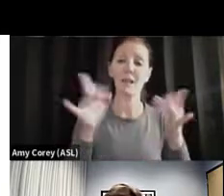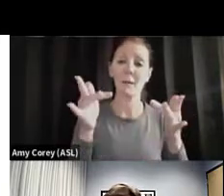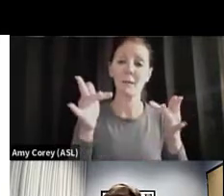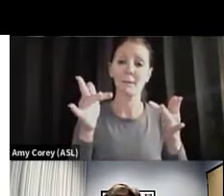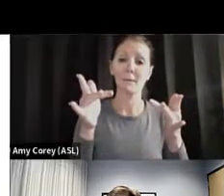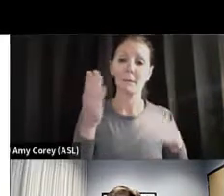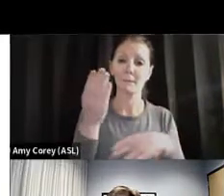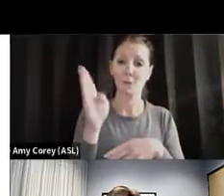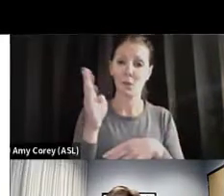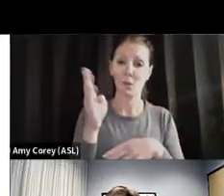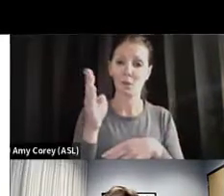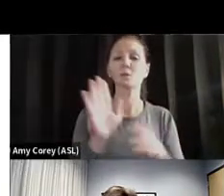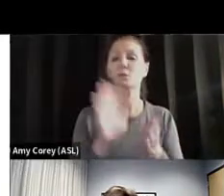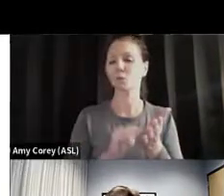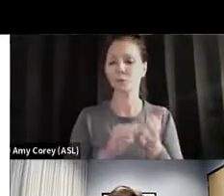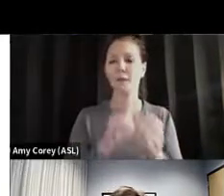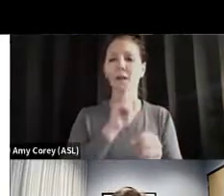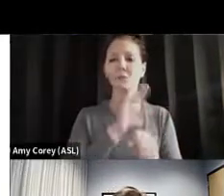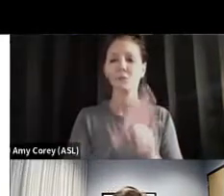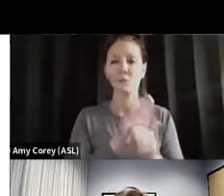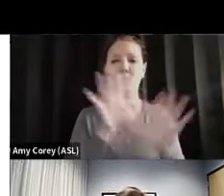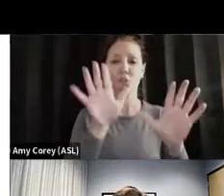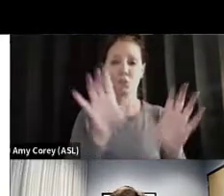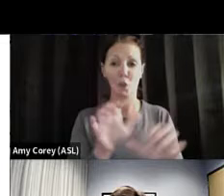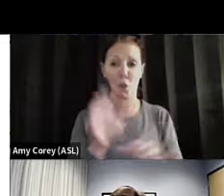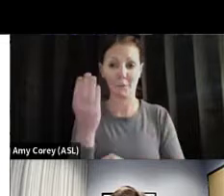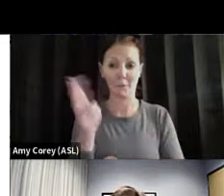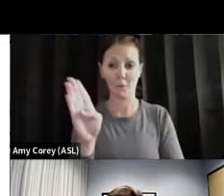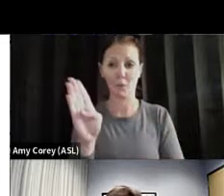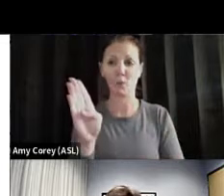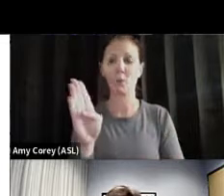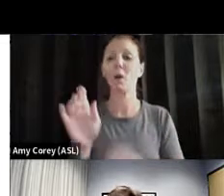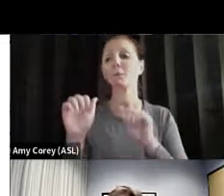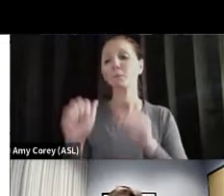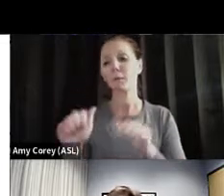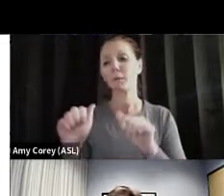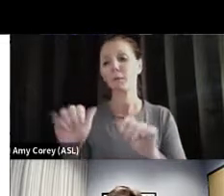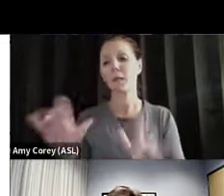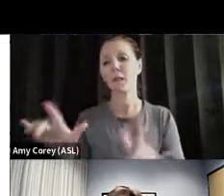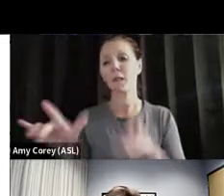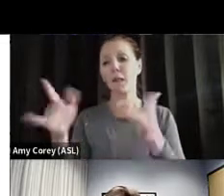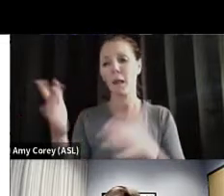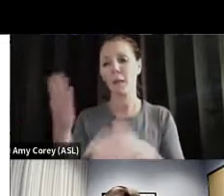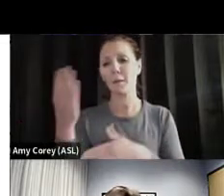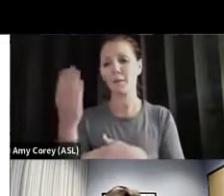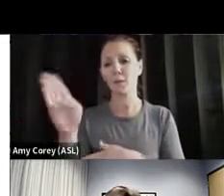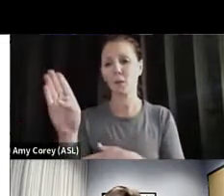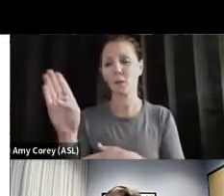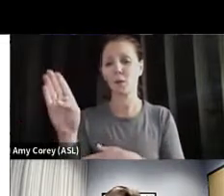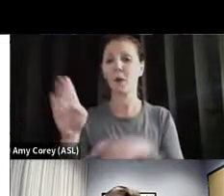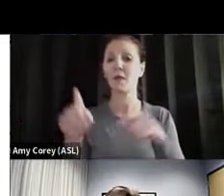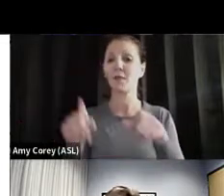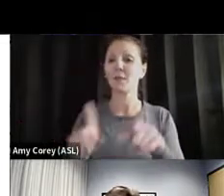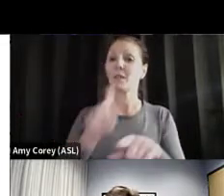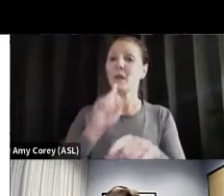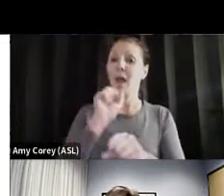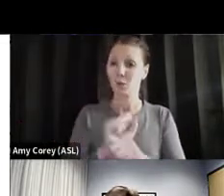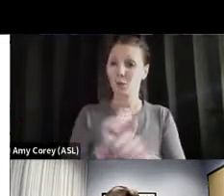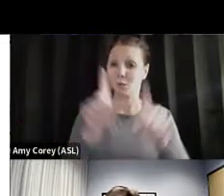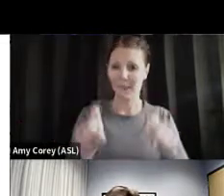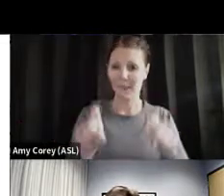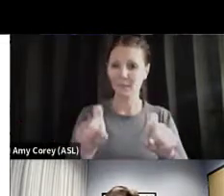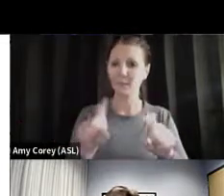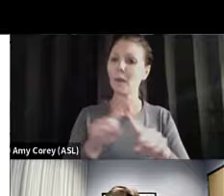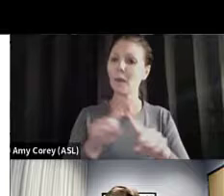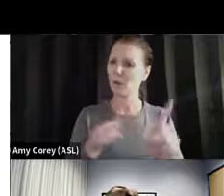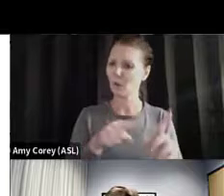blue, probable is light blue. These are the actual tests. What I showed you before were the estimated cases. These are actual tests, but it does show the same pattern.